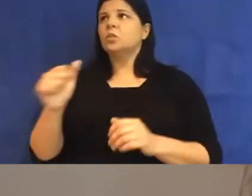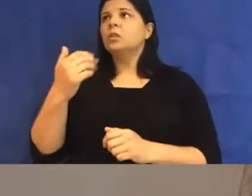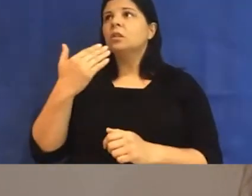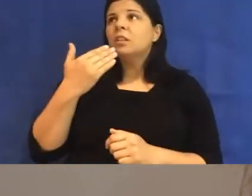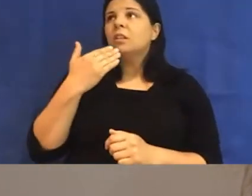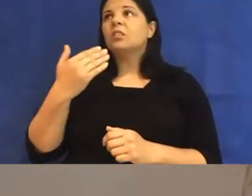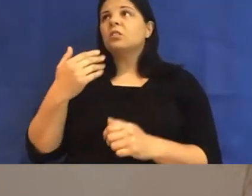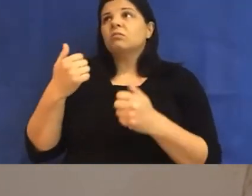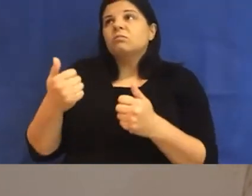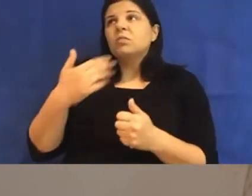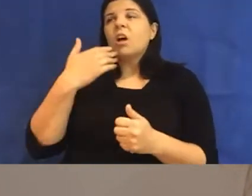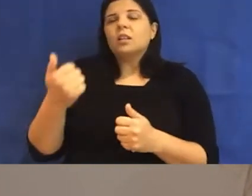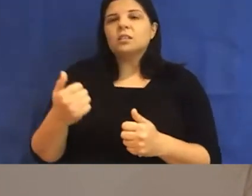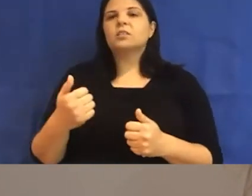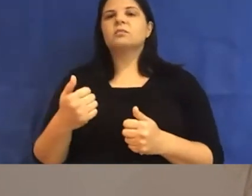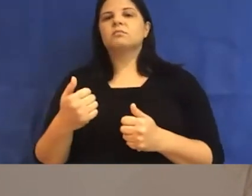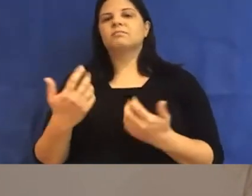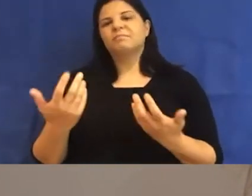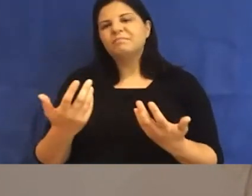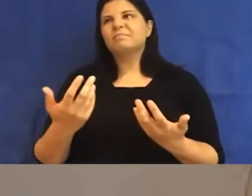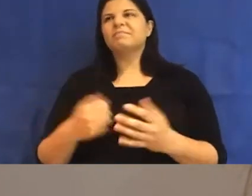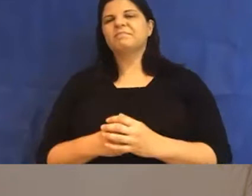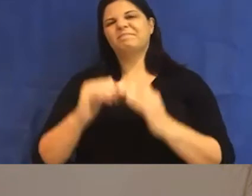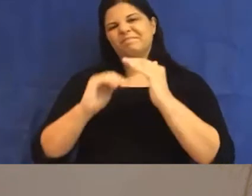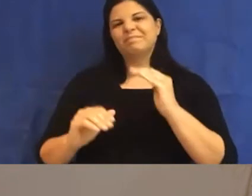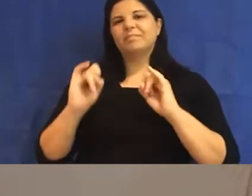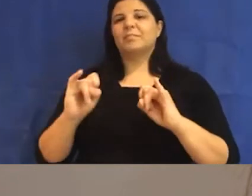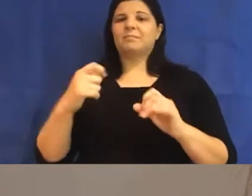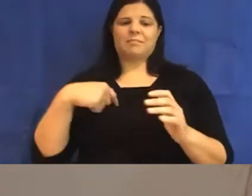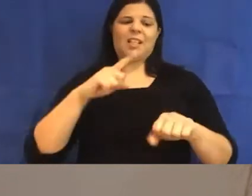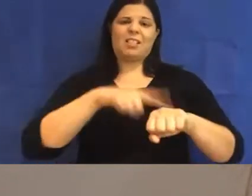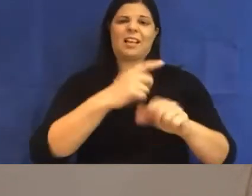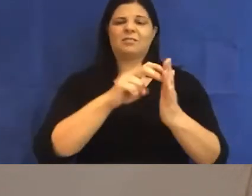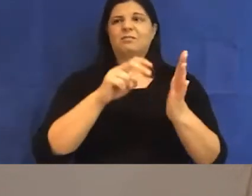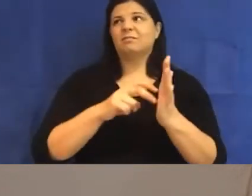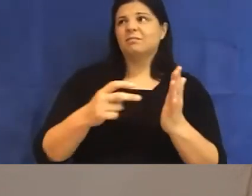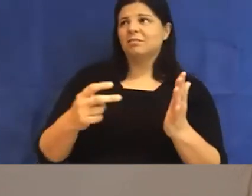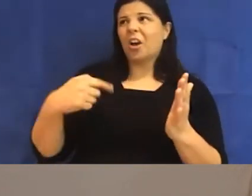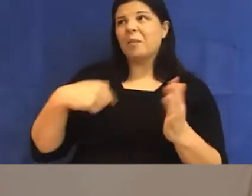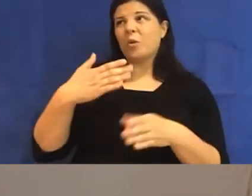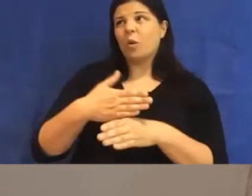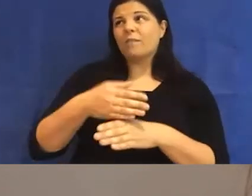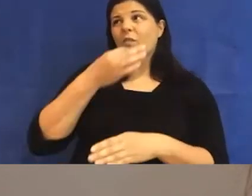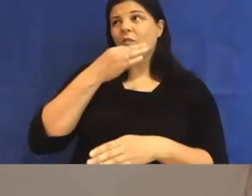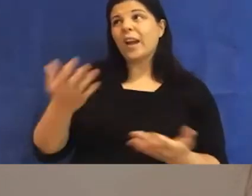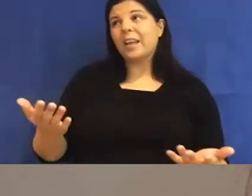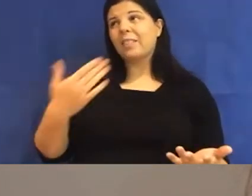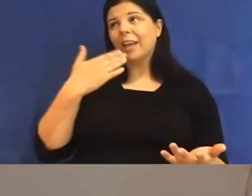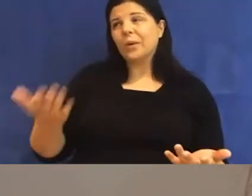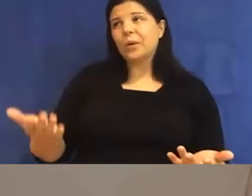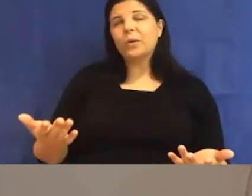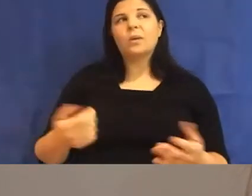badly. Thanks for following up on my very late contract. Thanks for noticing I'm working for free. Thanks for mentioning that I'm not at the